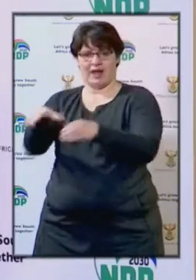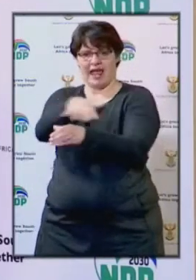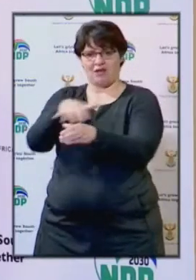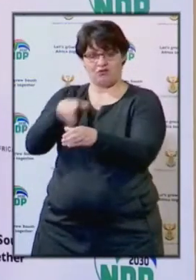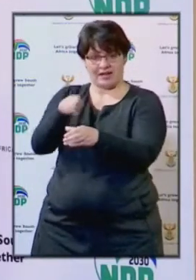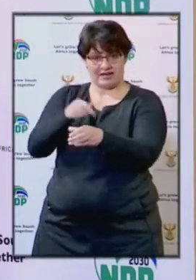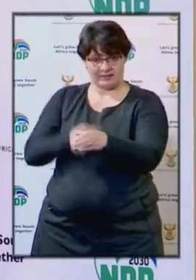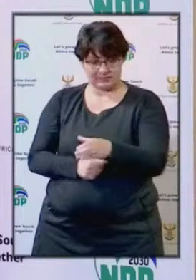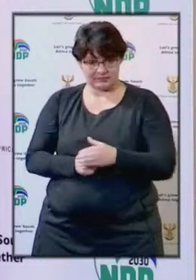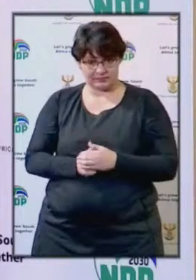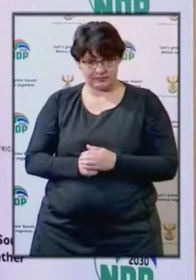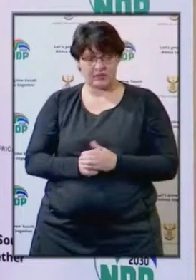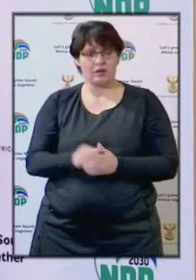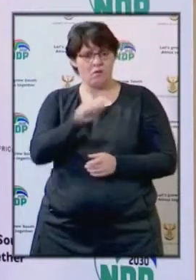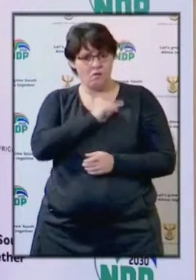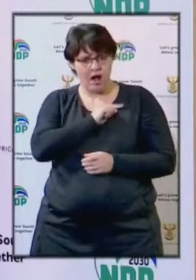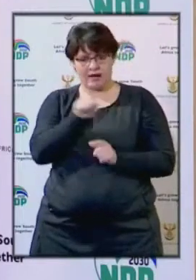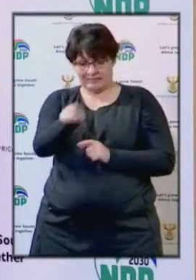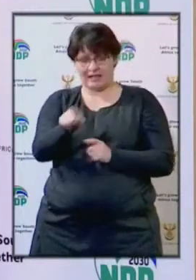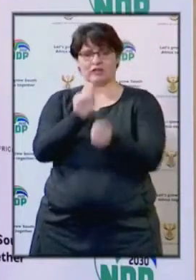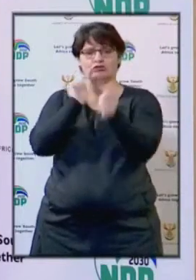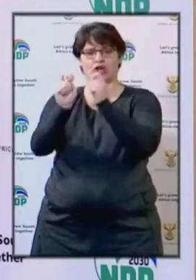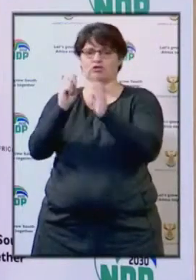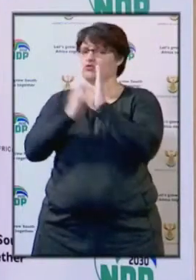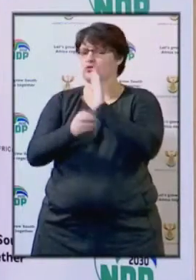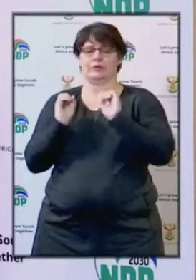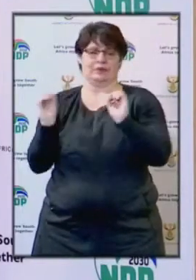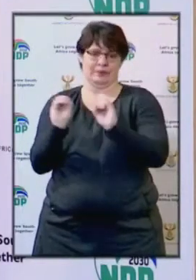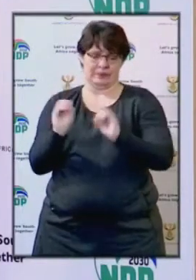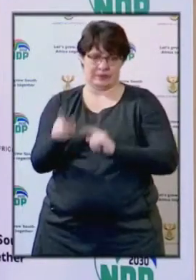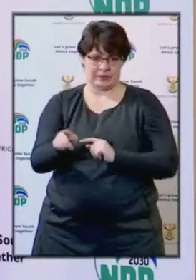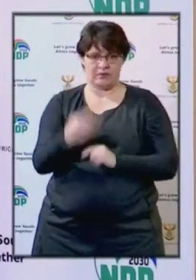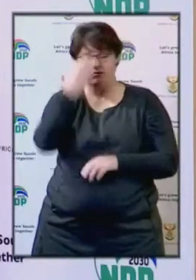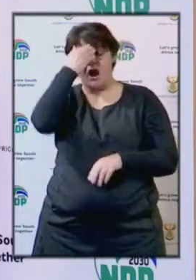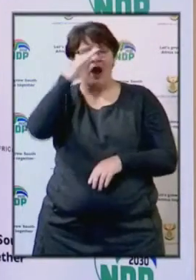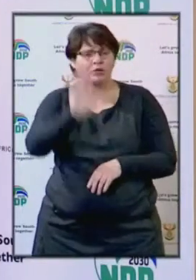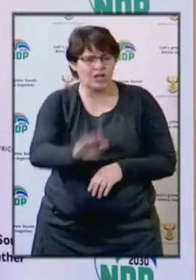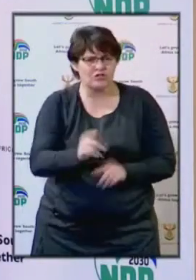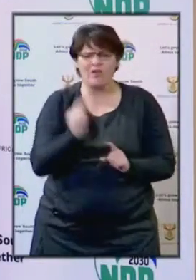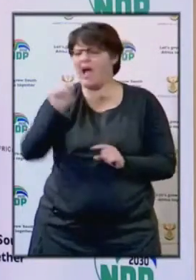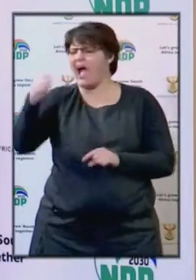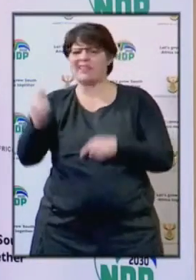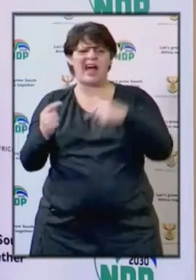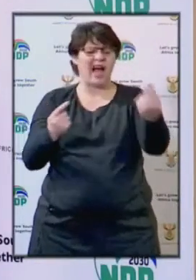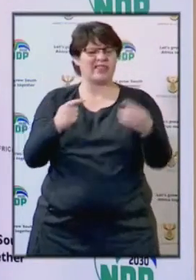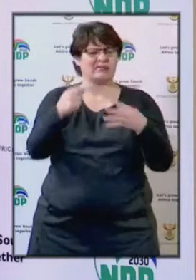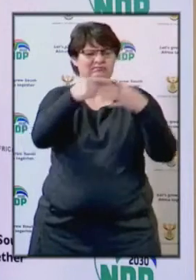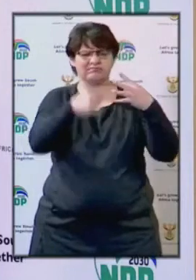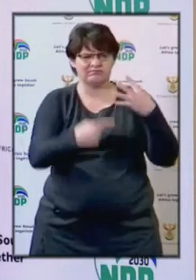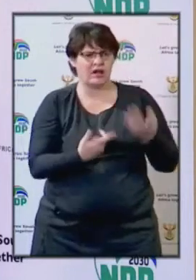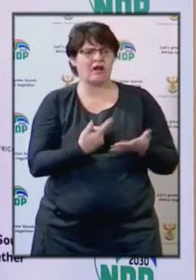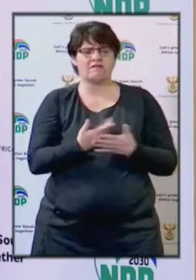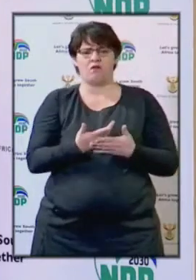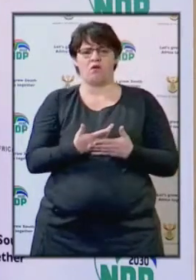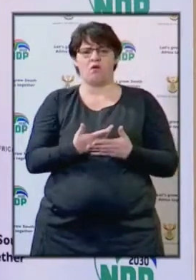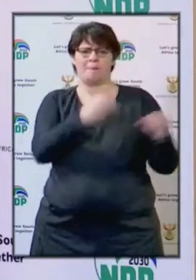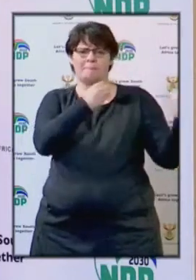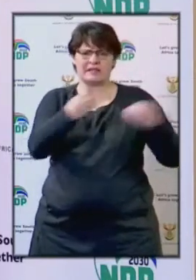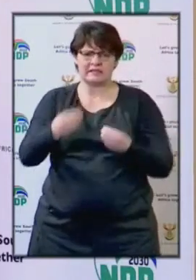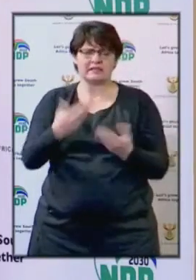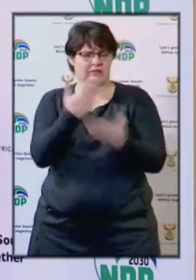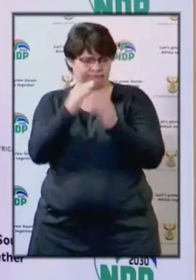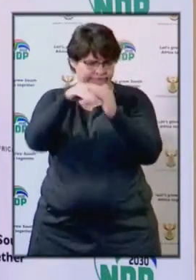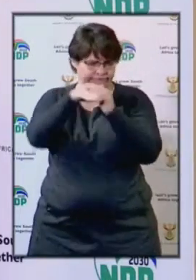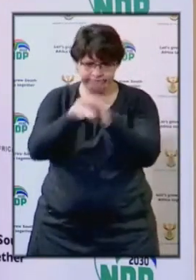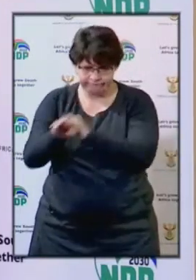quarantine, conditions do not change. For accommodation in terms of other issues, in terms of permitted and businesses,